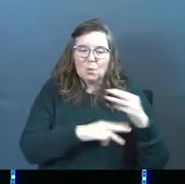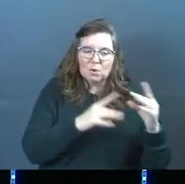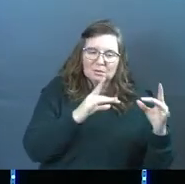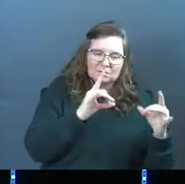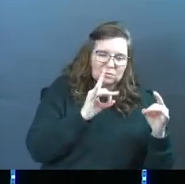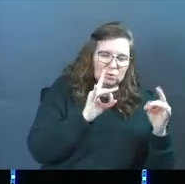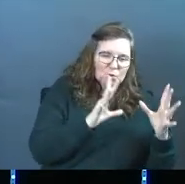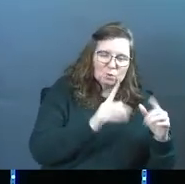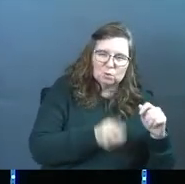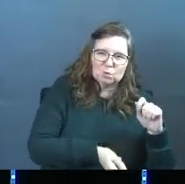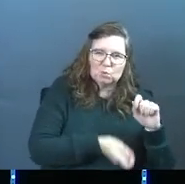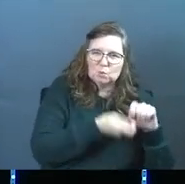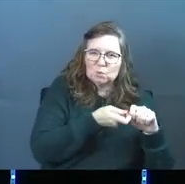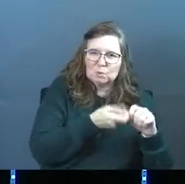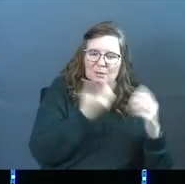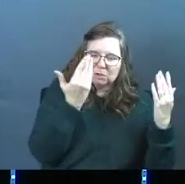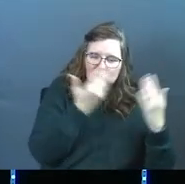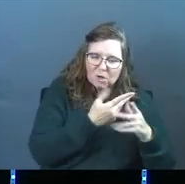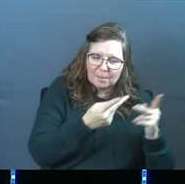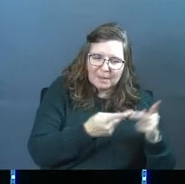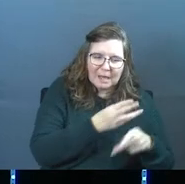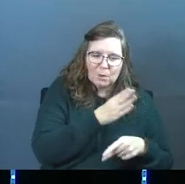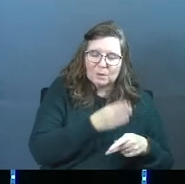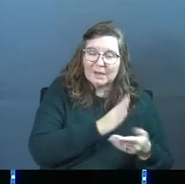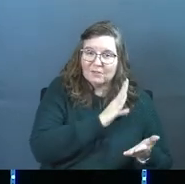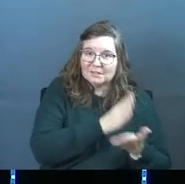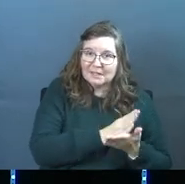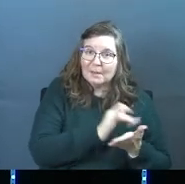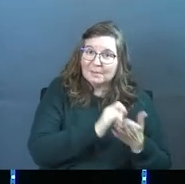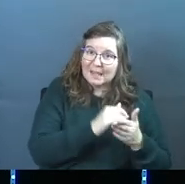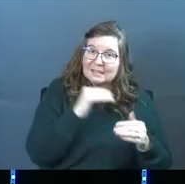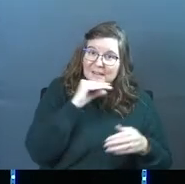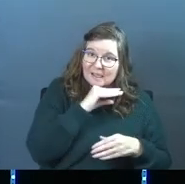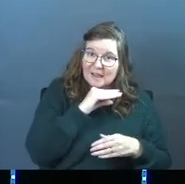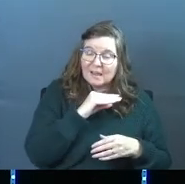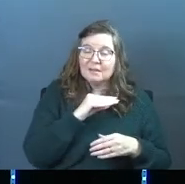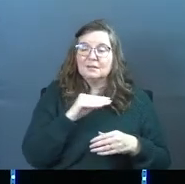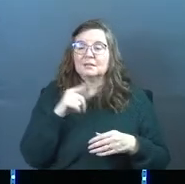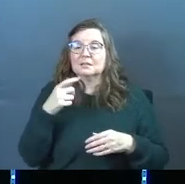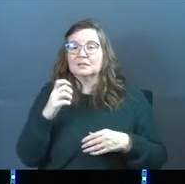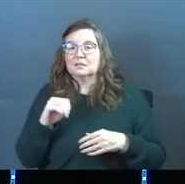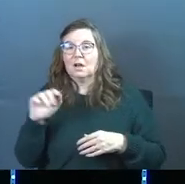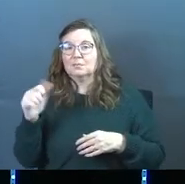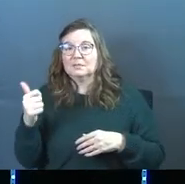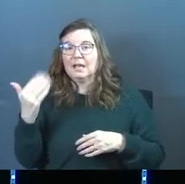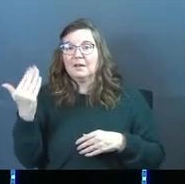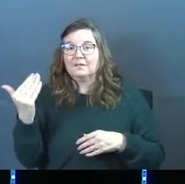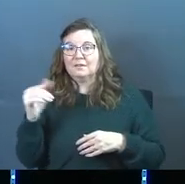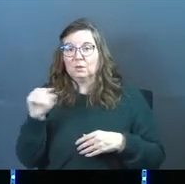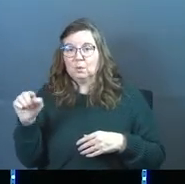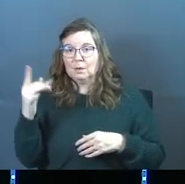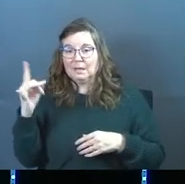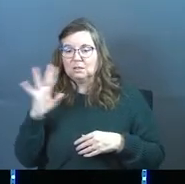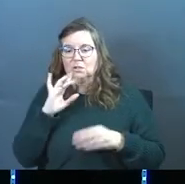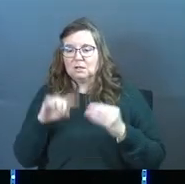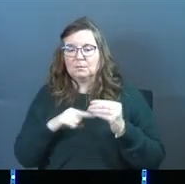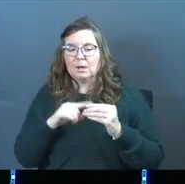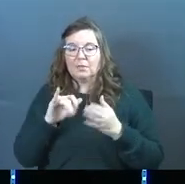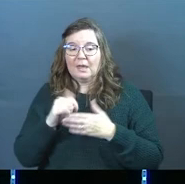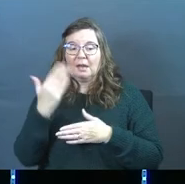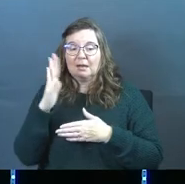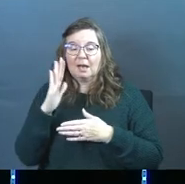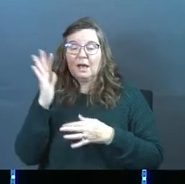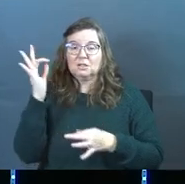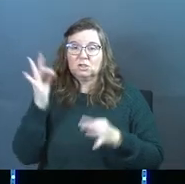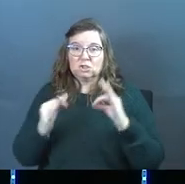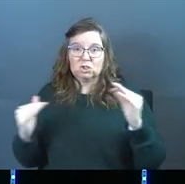and it's unjust. It's a dark place and it will never stop. That's the lie. Psalm 10, 15 through 18 talks about the fact that